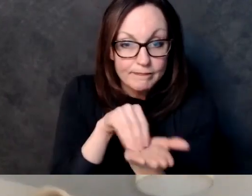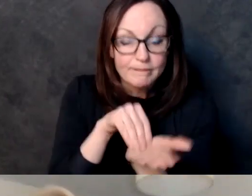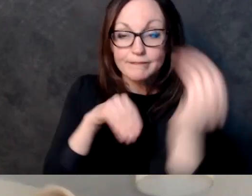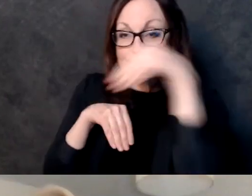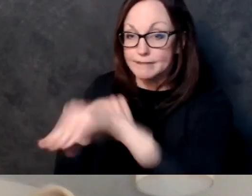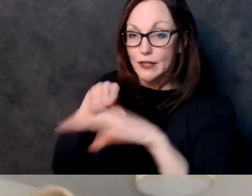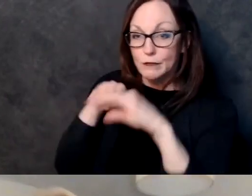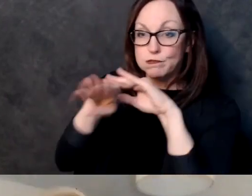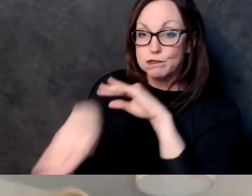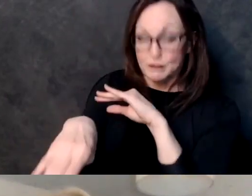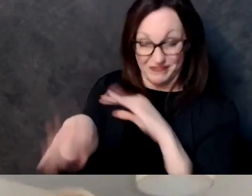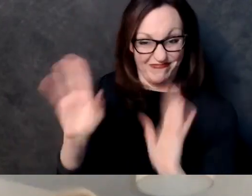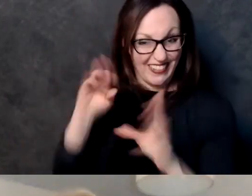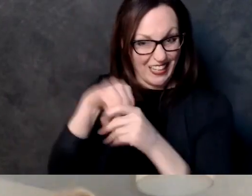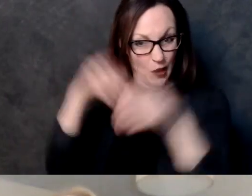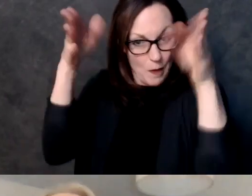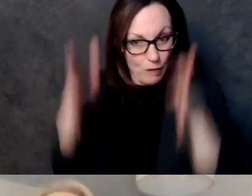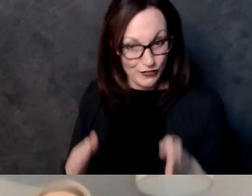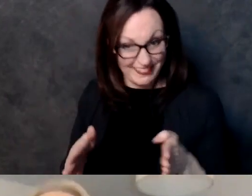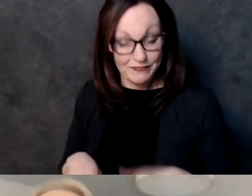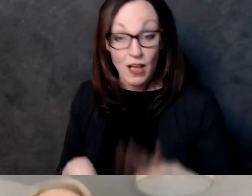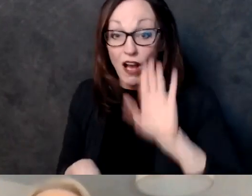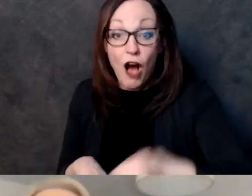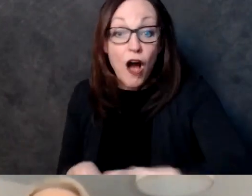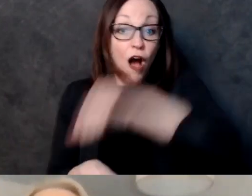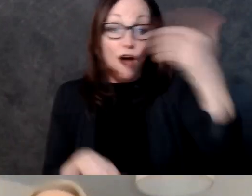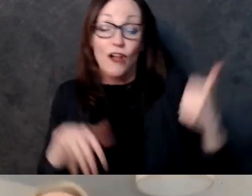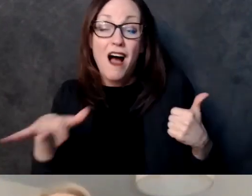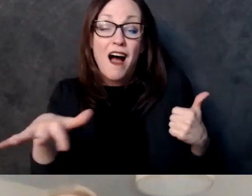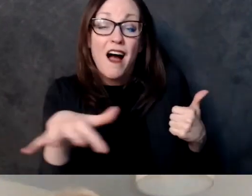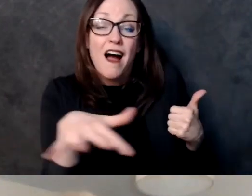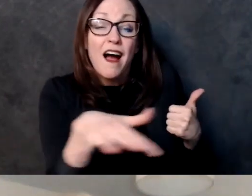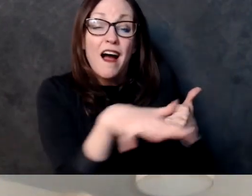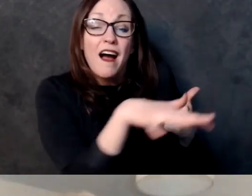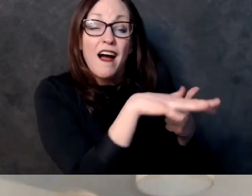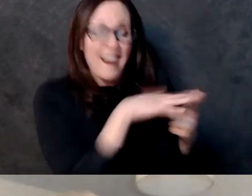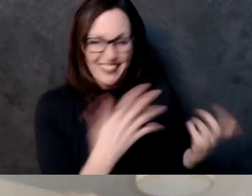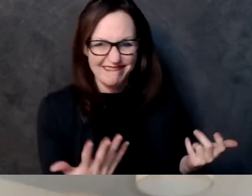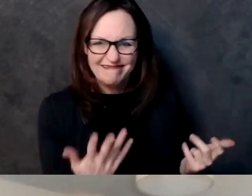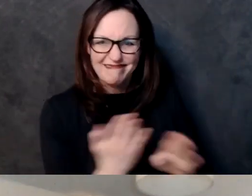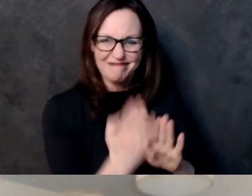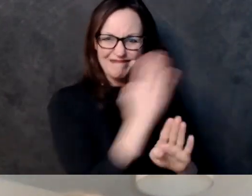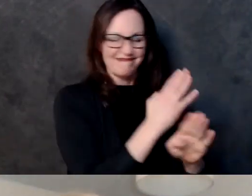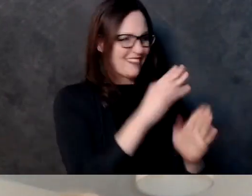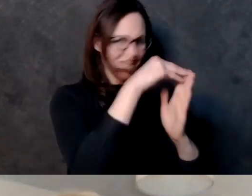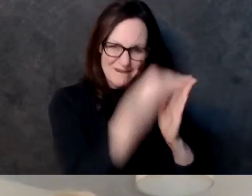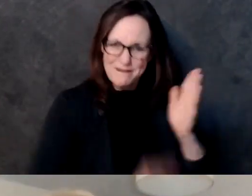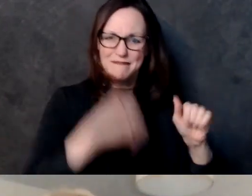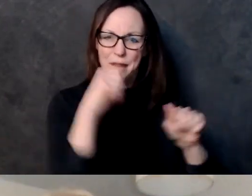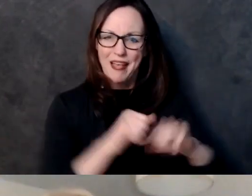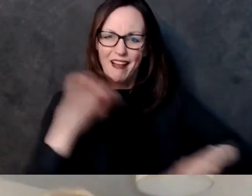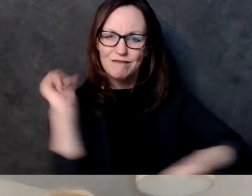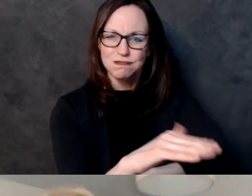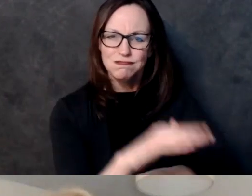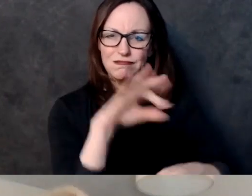said it would long before election night they knew that the in-person voter